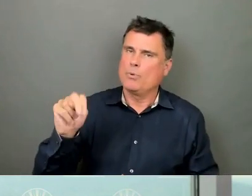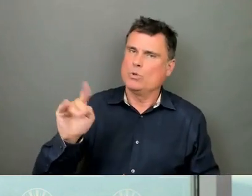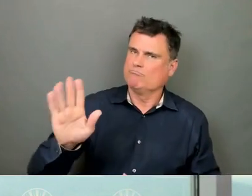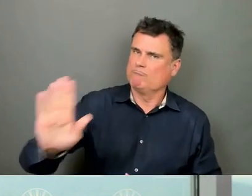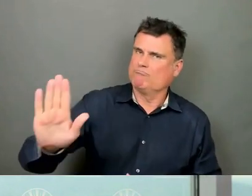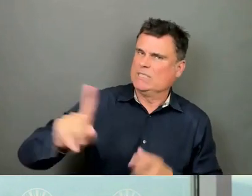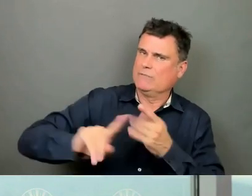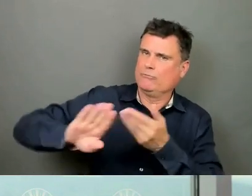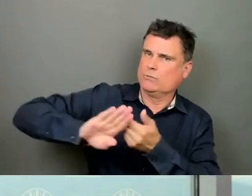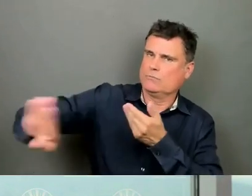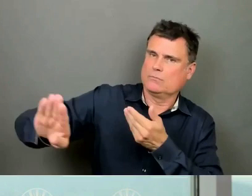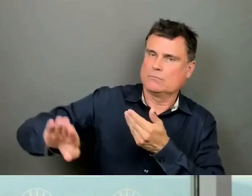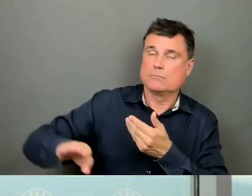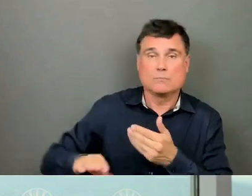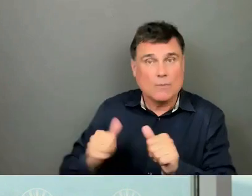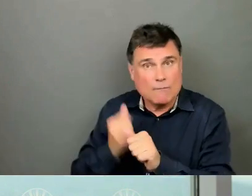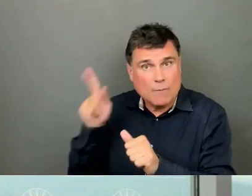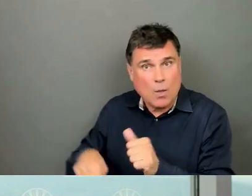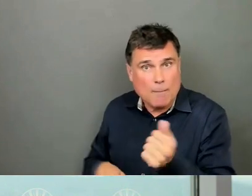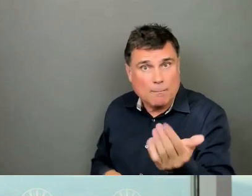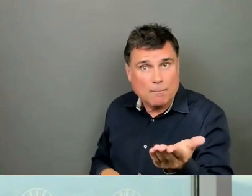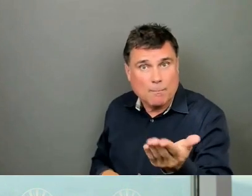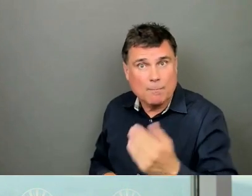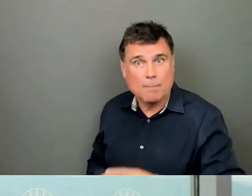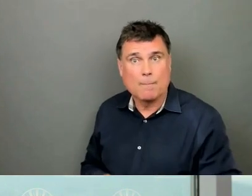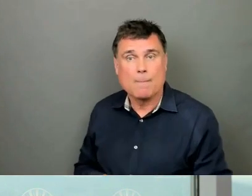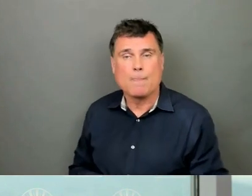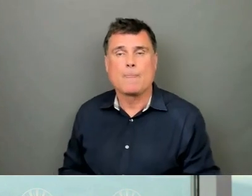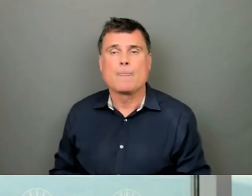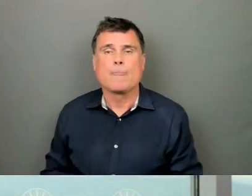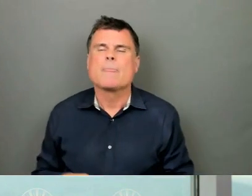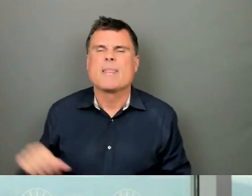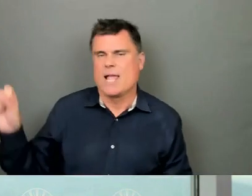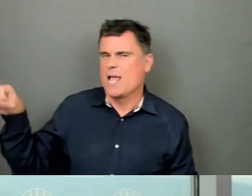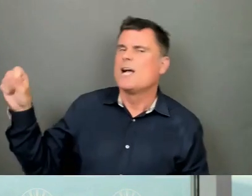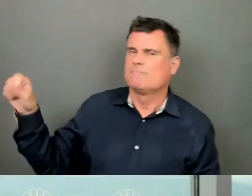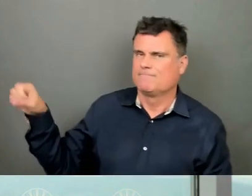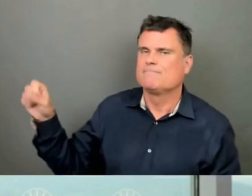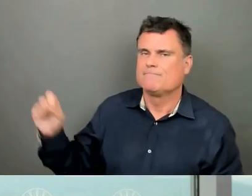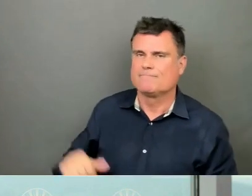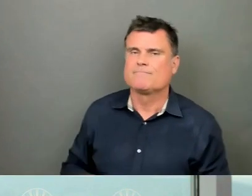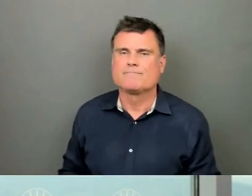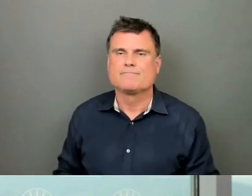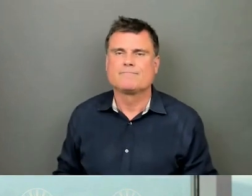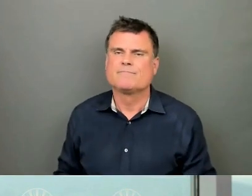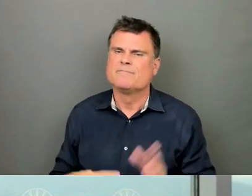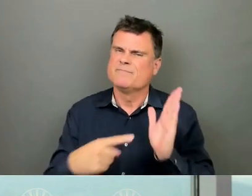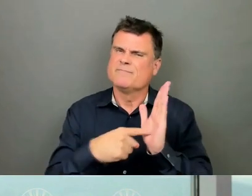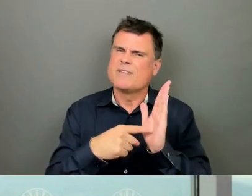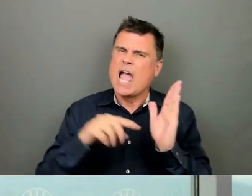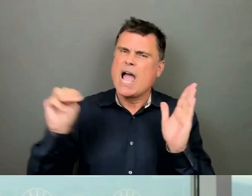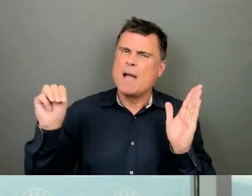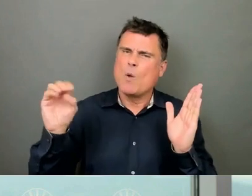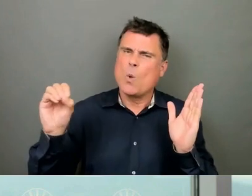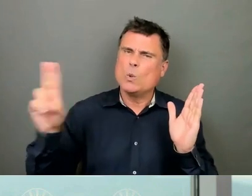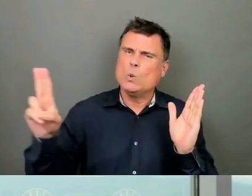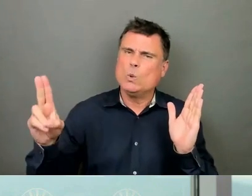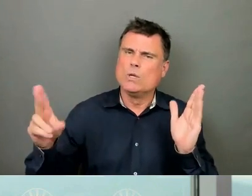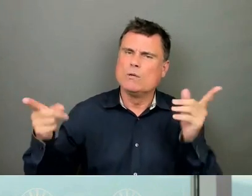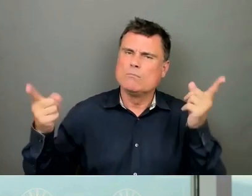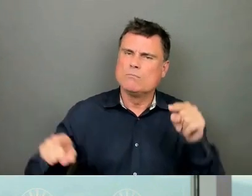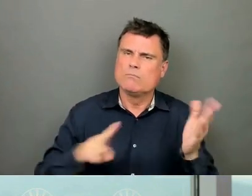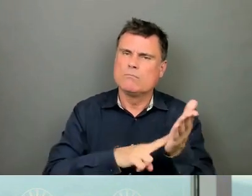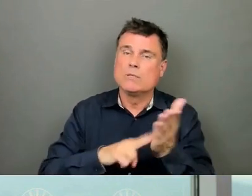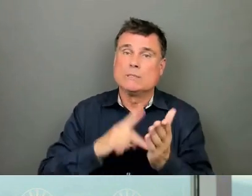And Mike, did you have a follow-up? Yeah. Just looking at the MOU, it